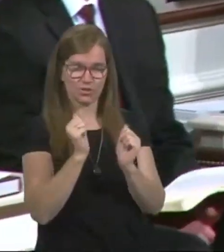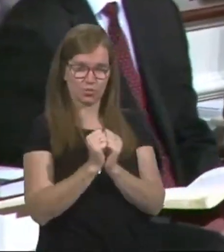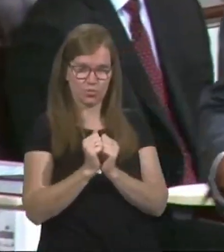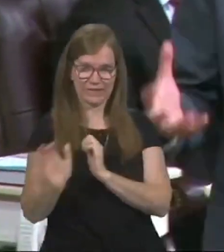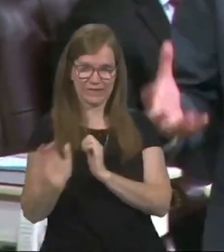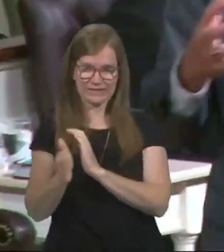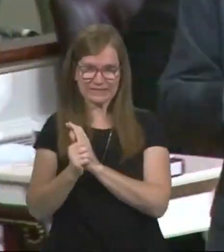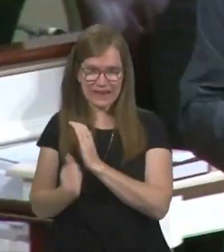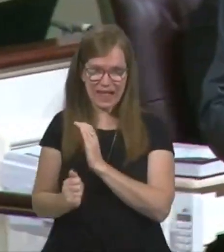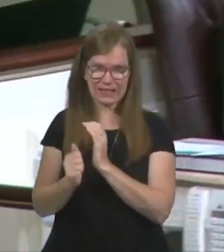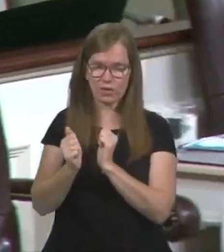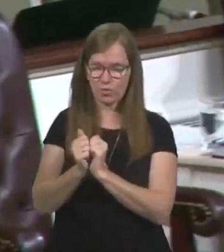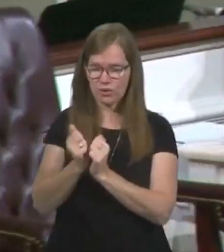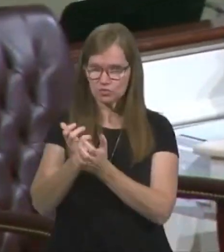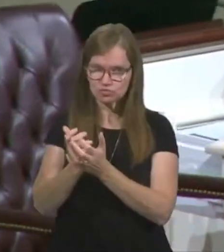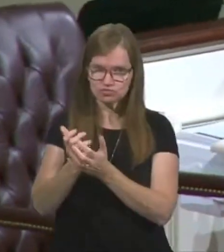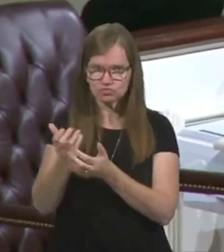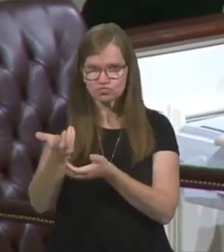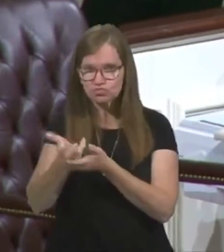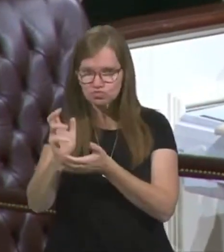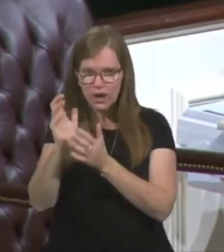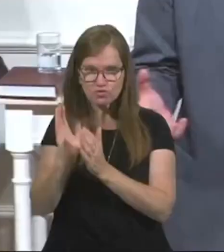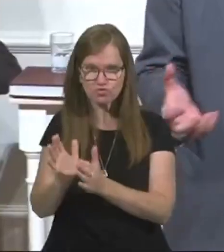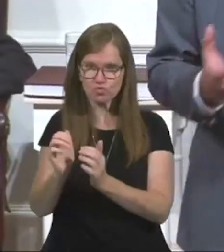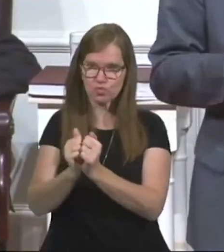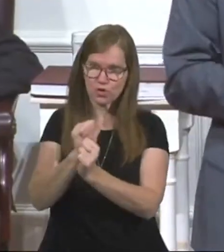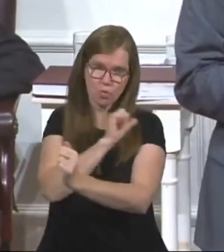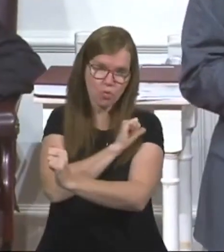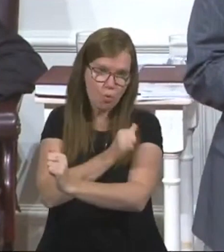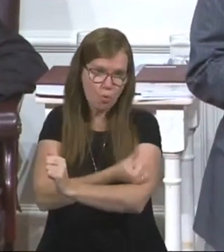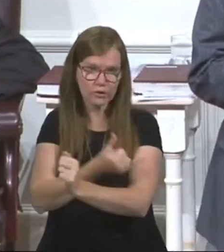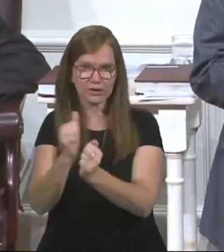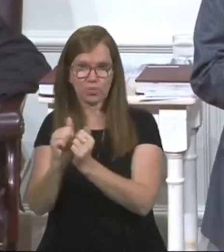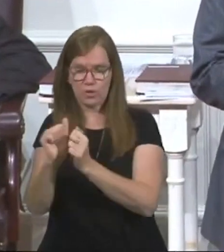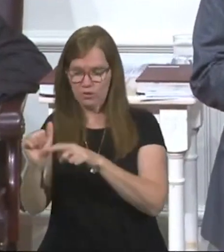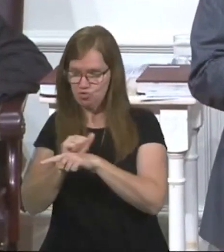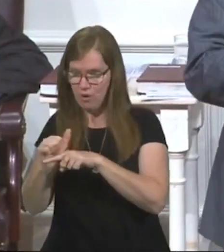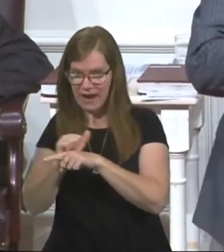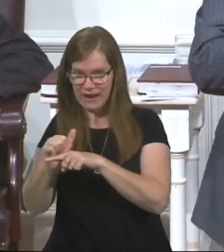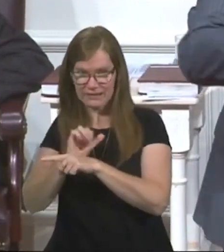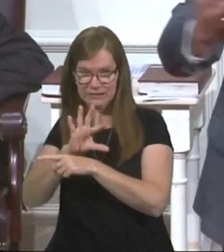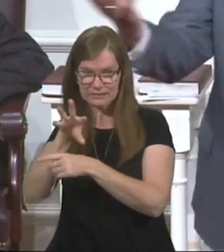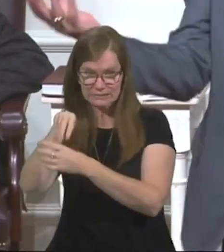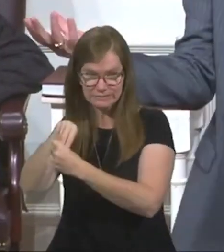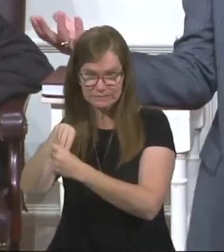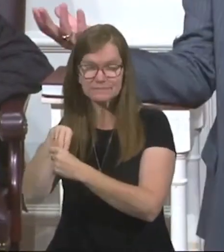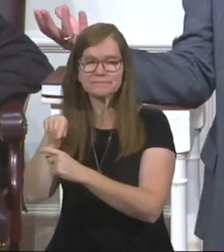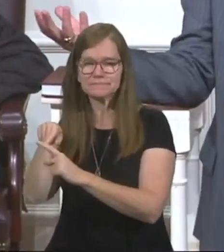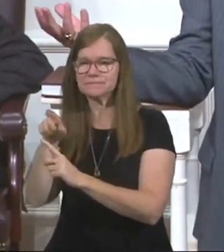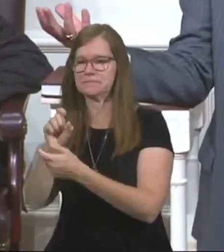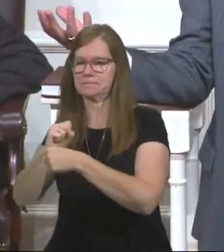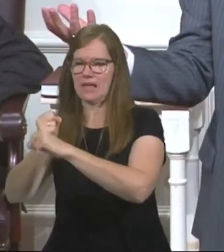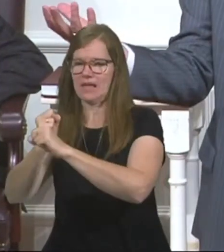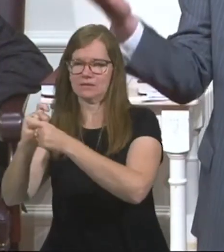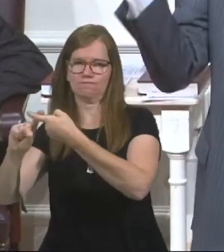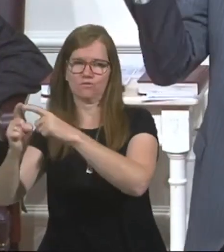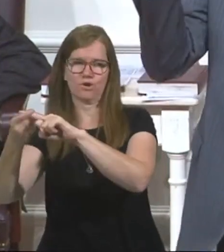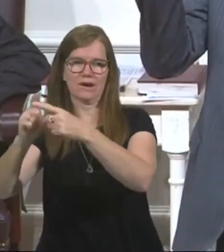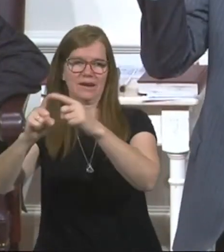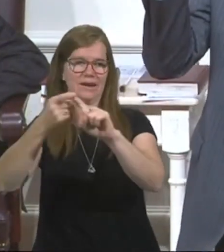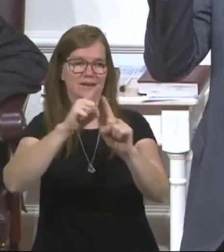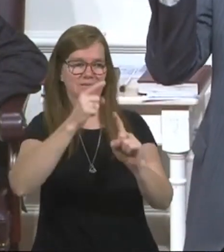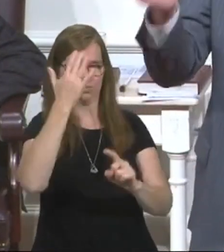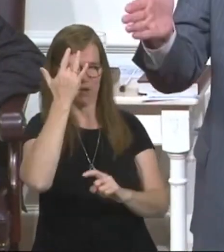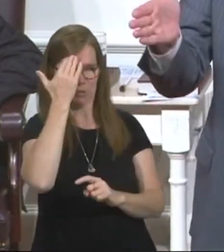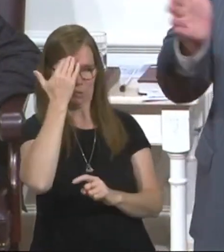with the talents, with the treasure, with the authority, with the training that he has. He goes out and makes some friends so that